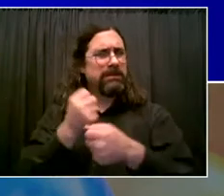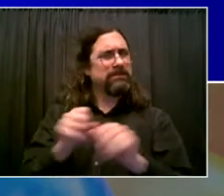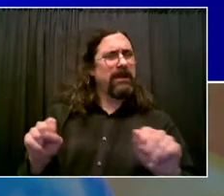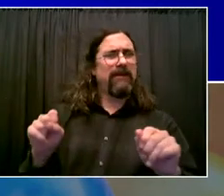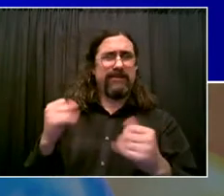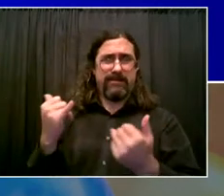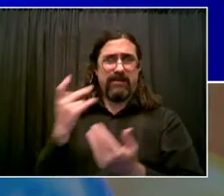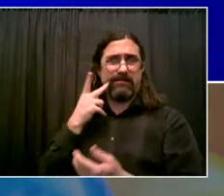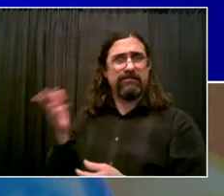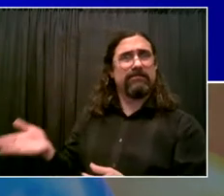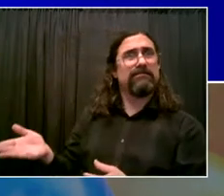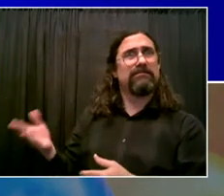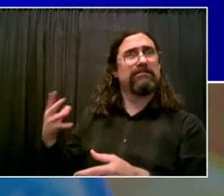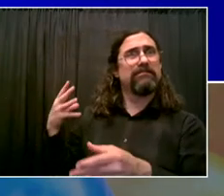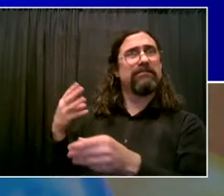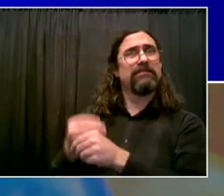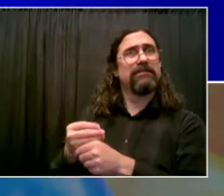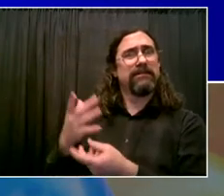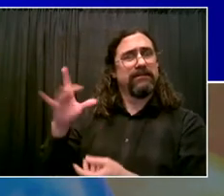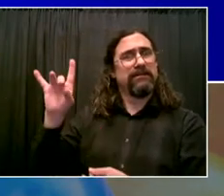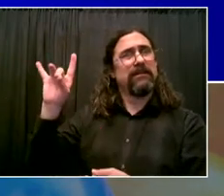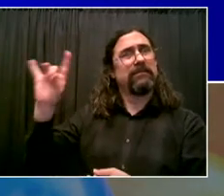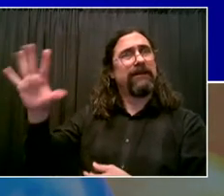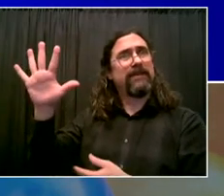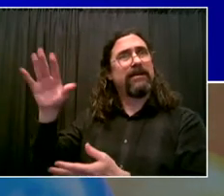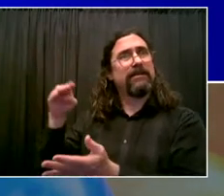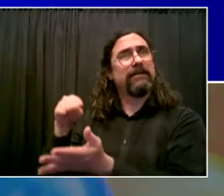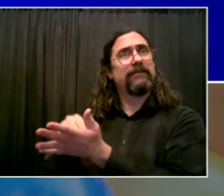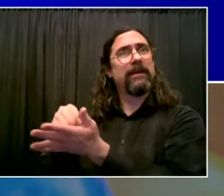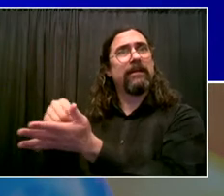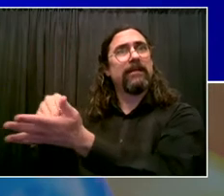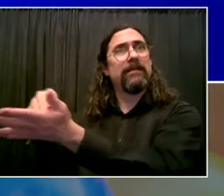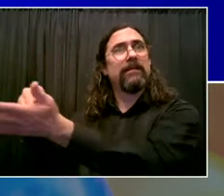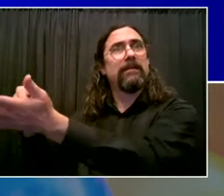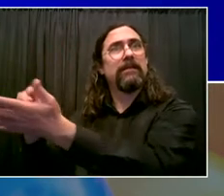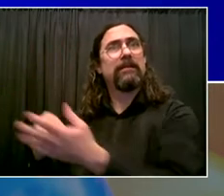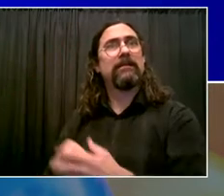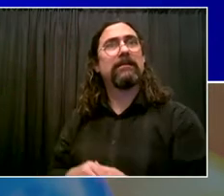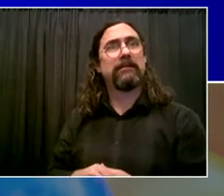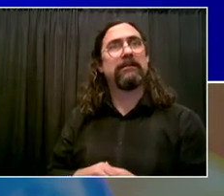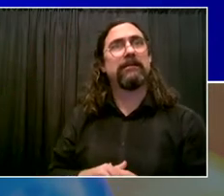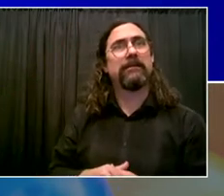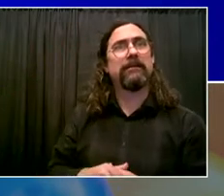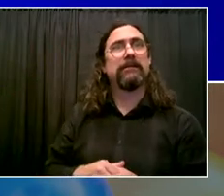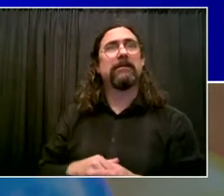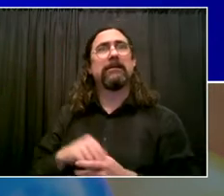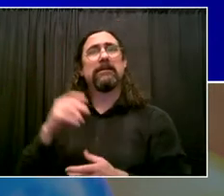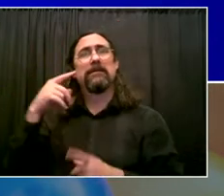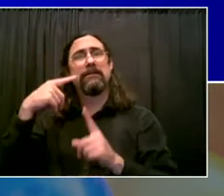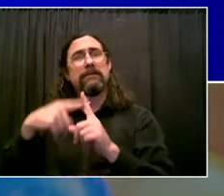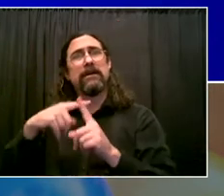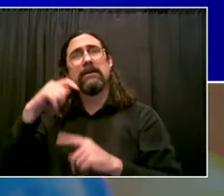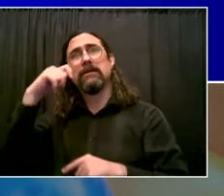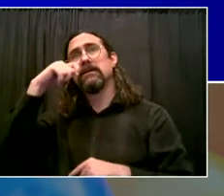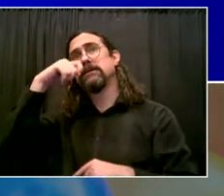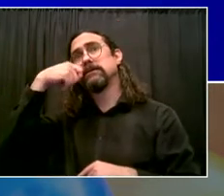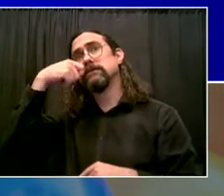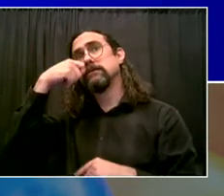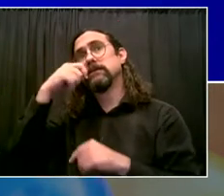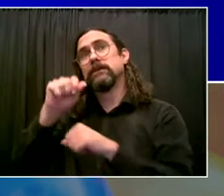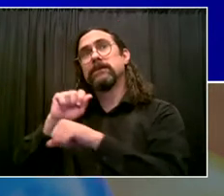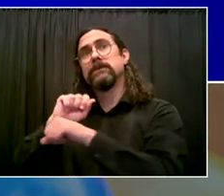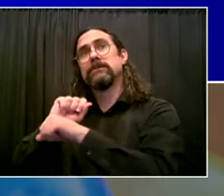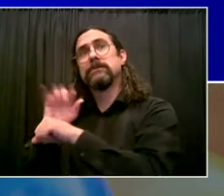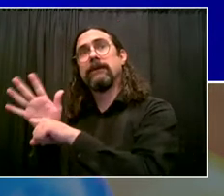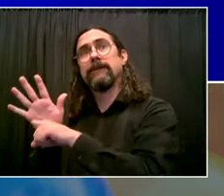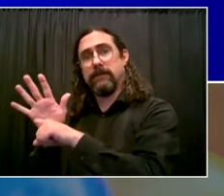the crisis began. Today's COVID positivity in New York City 0.71%. So we keep setting new